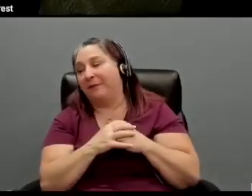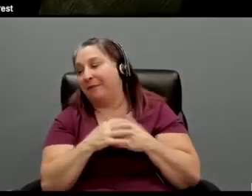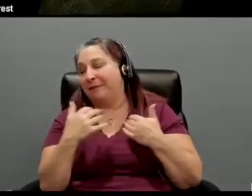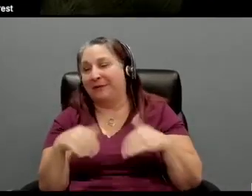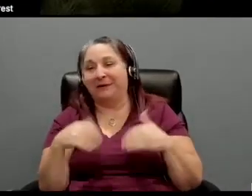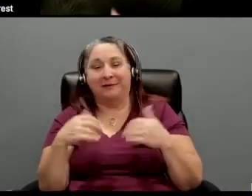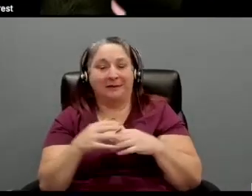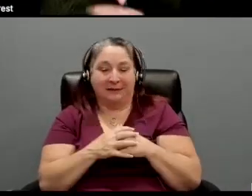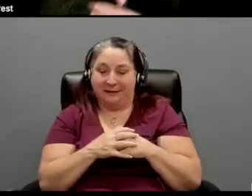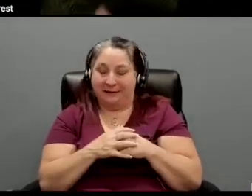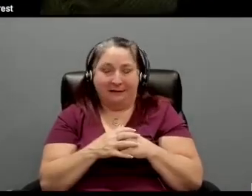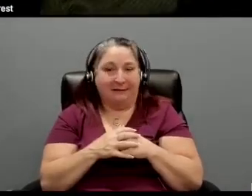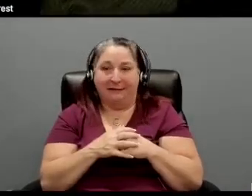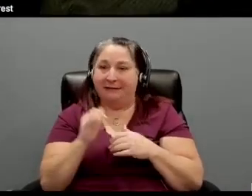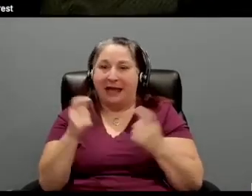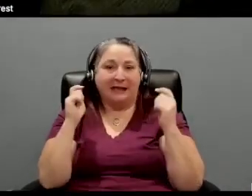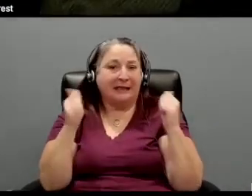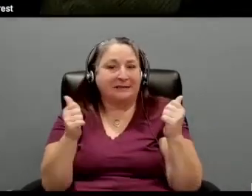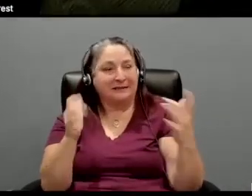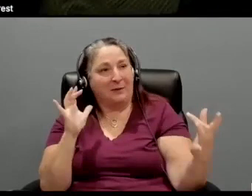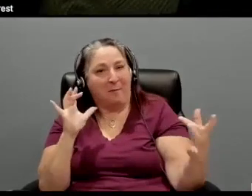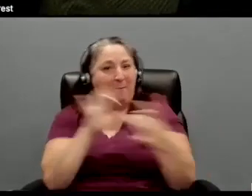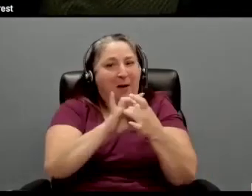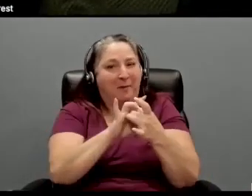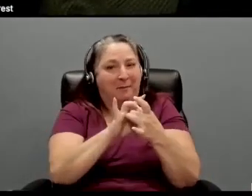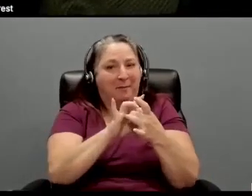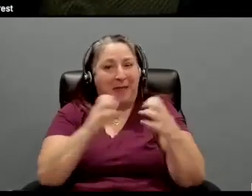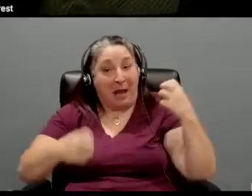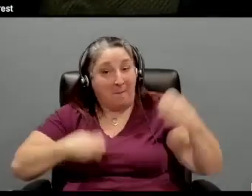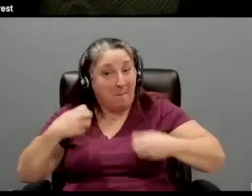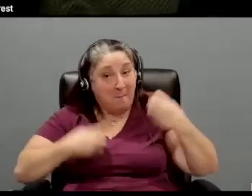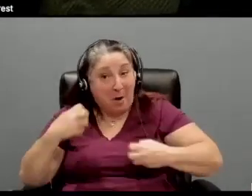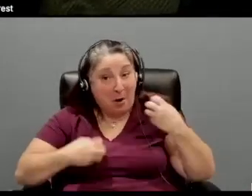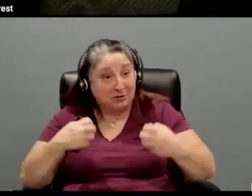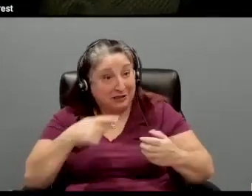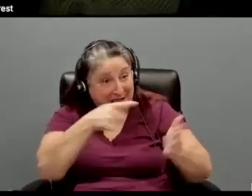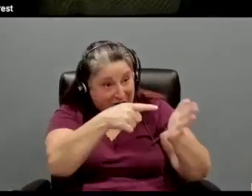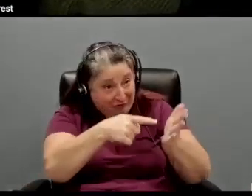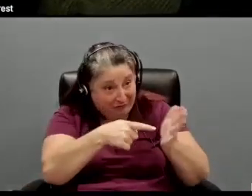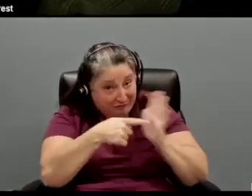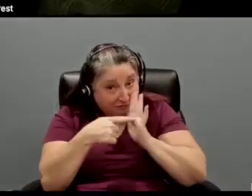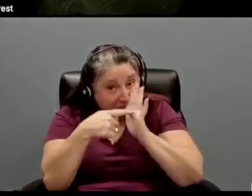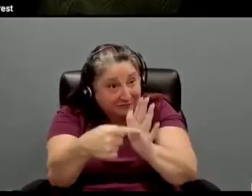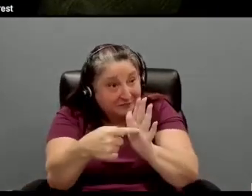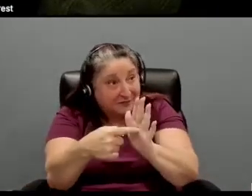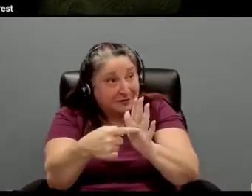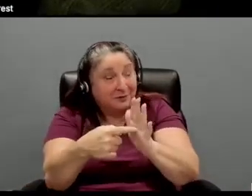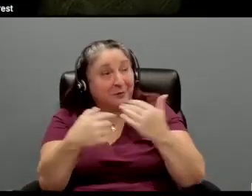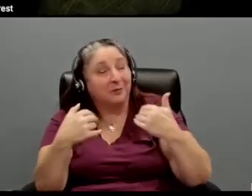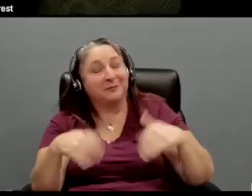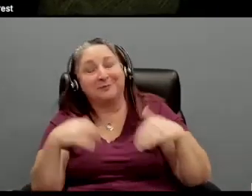instant connection and emotion that you're able to provide is, is